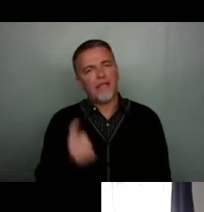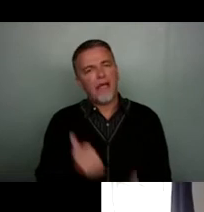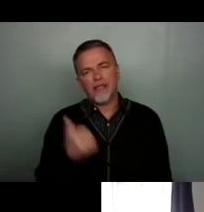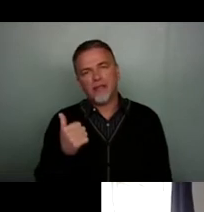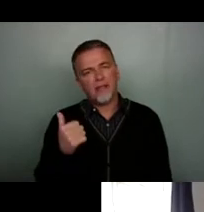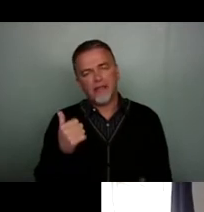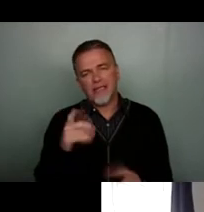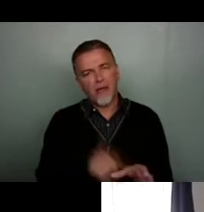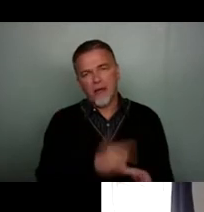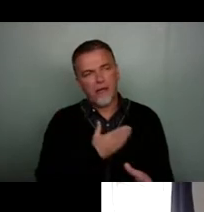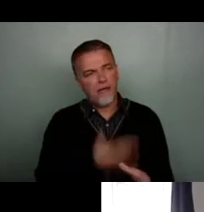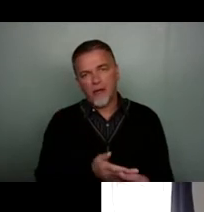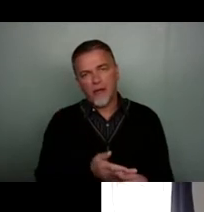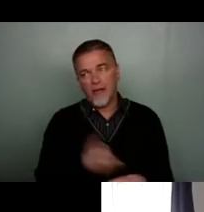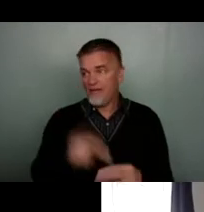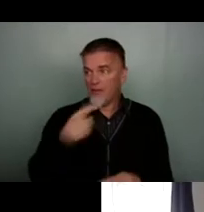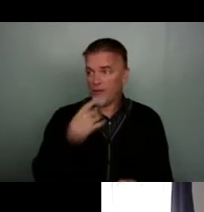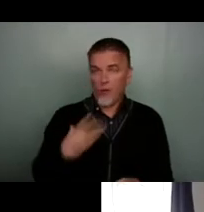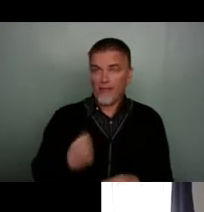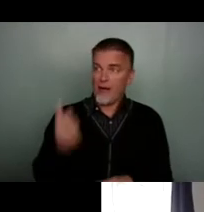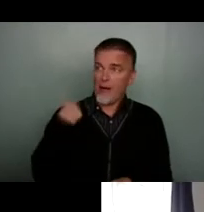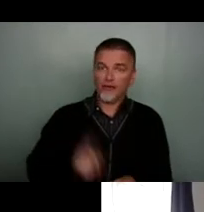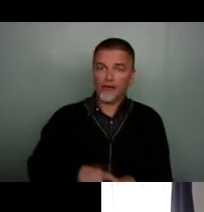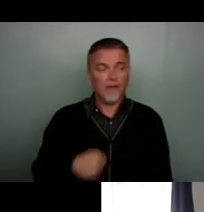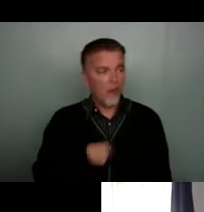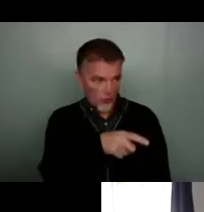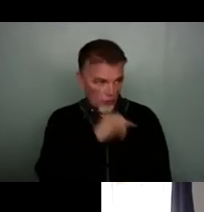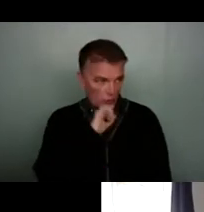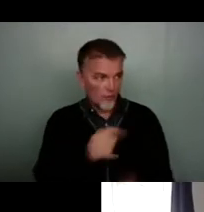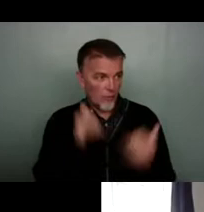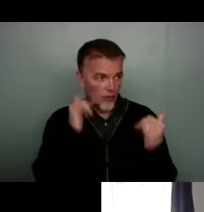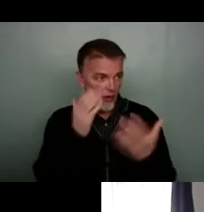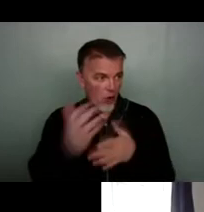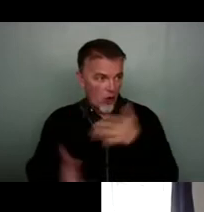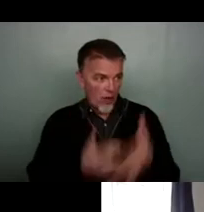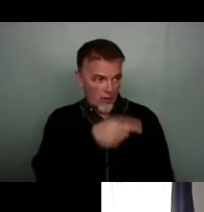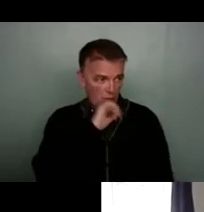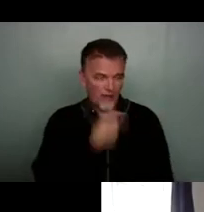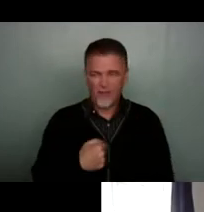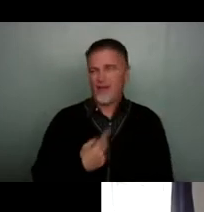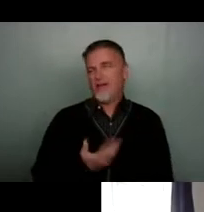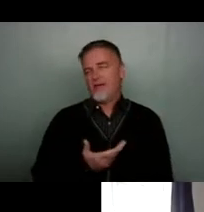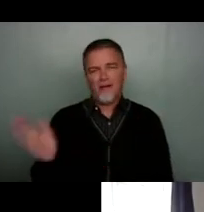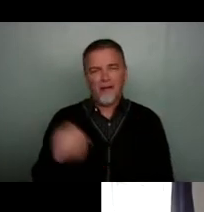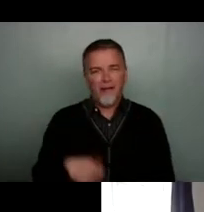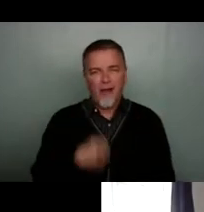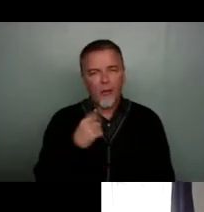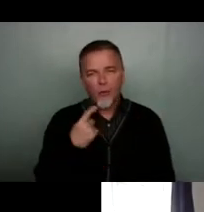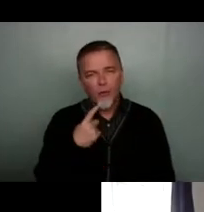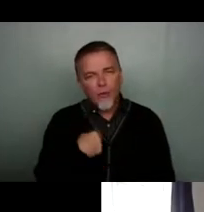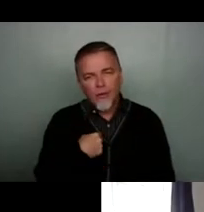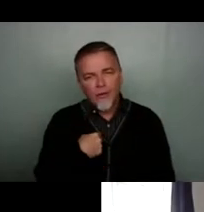said to me this time last year that I would put Carnival online, I would have. Yeah, I would have